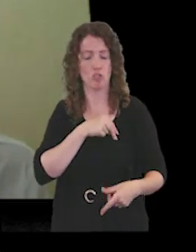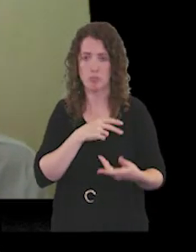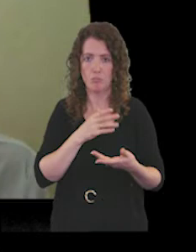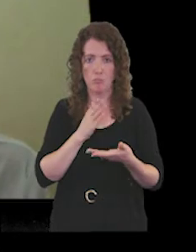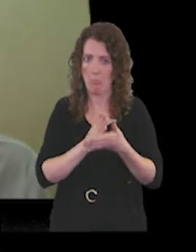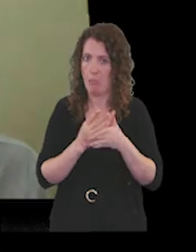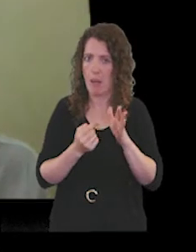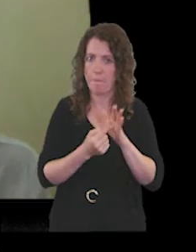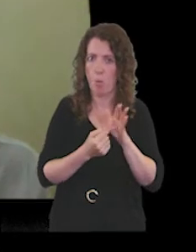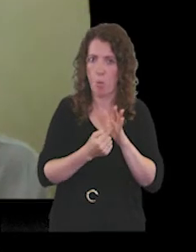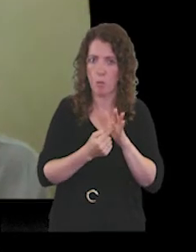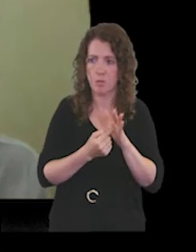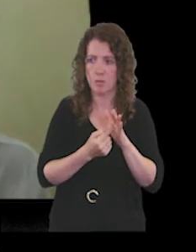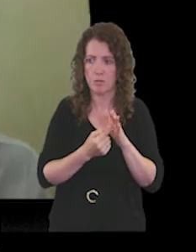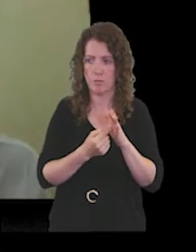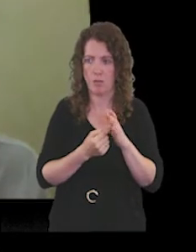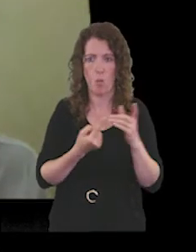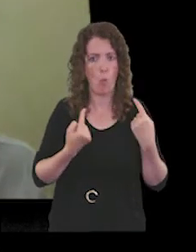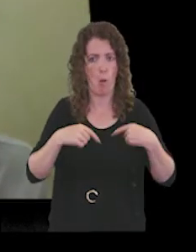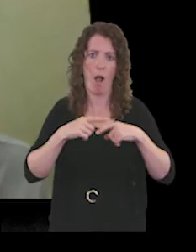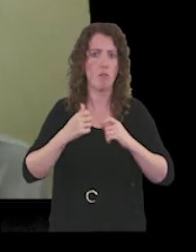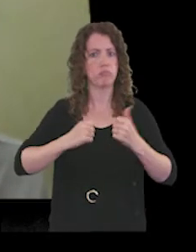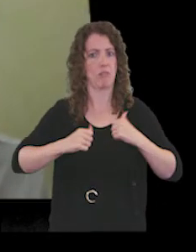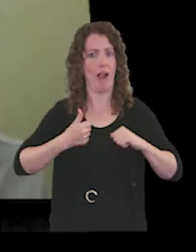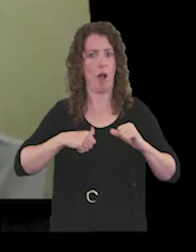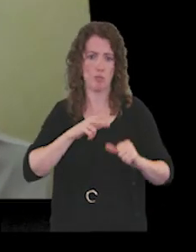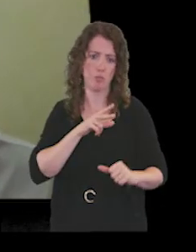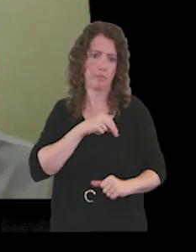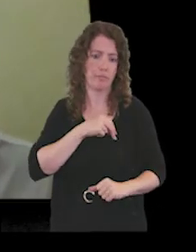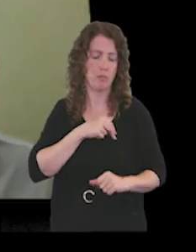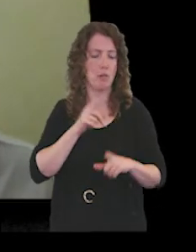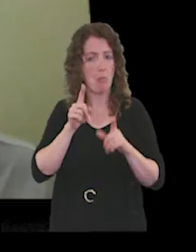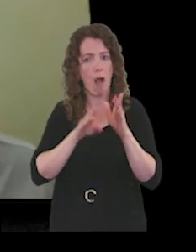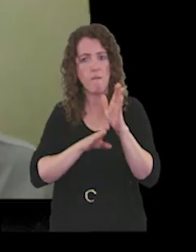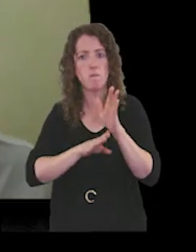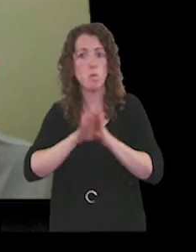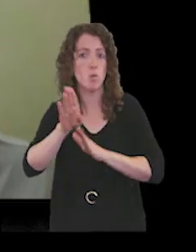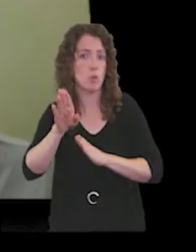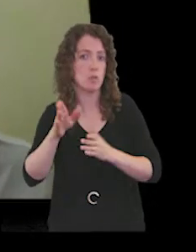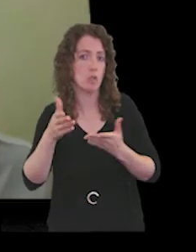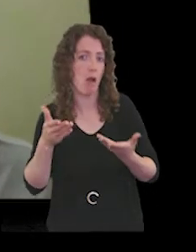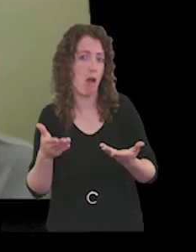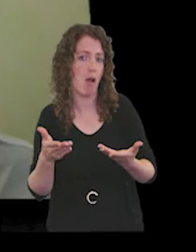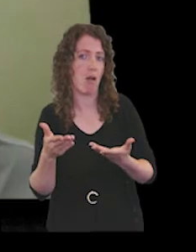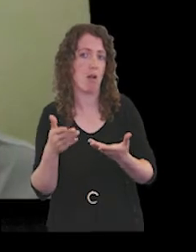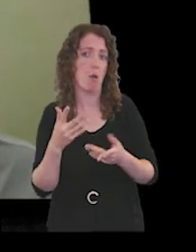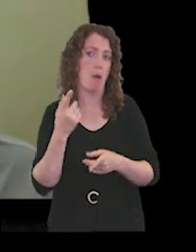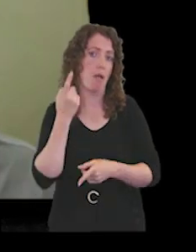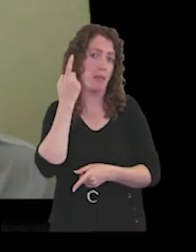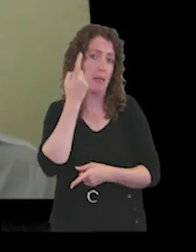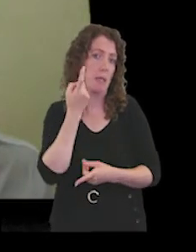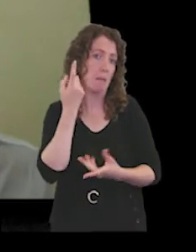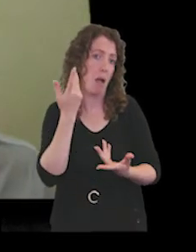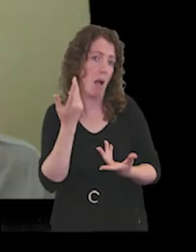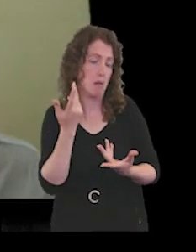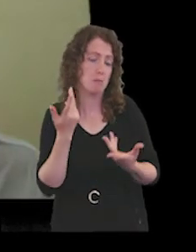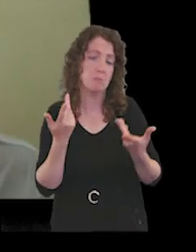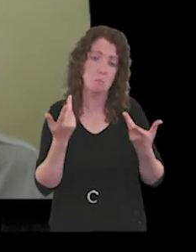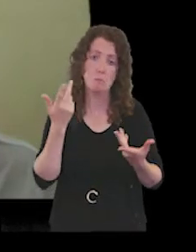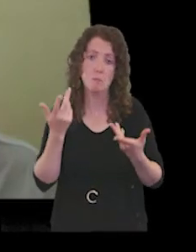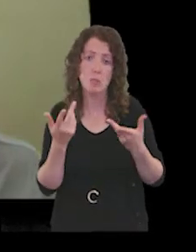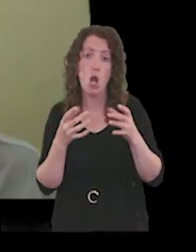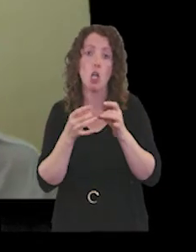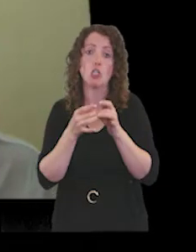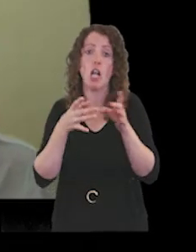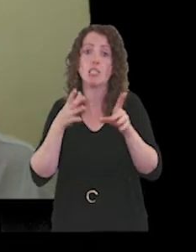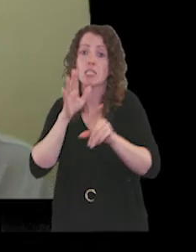you know hopefully makes us proud to wear it in the future and we're going to be thinking of a nottingham shear